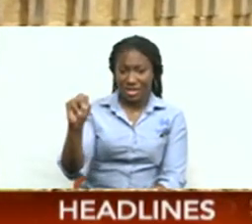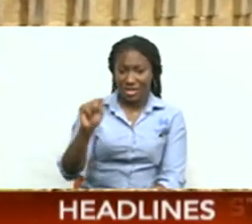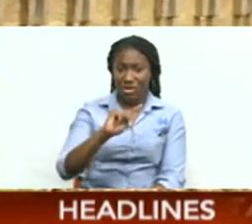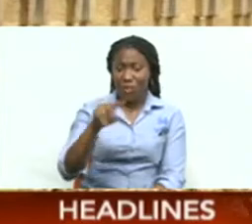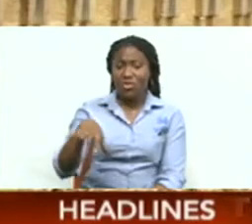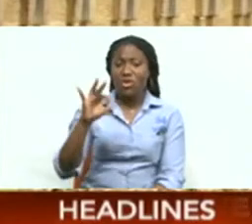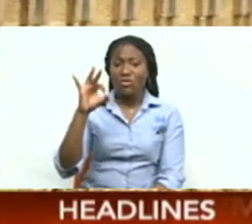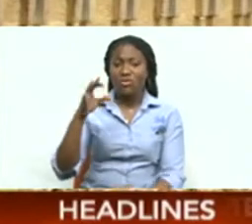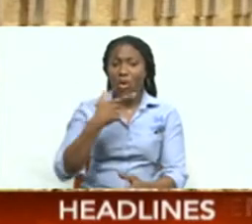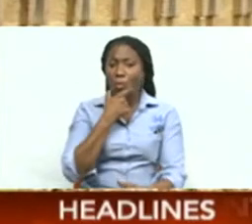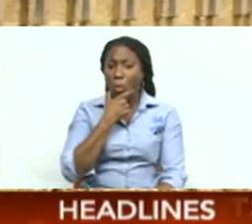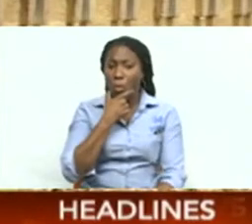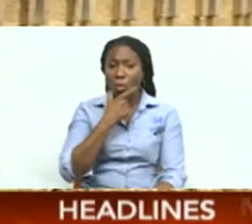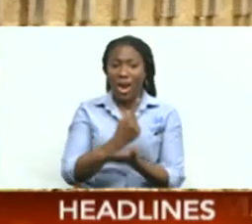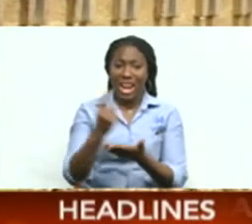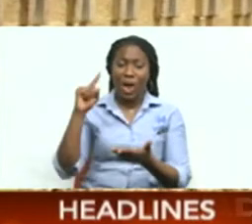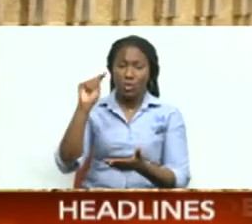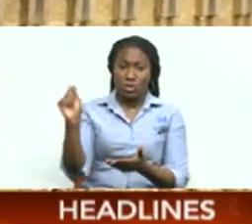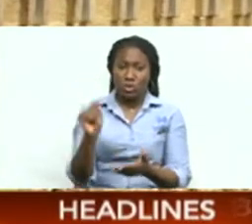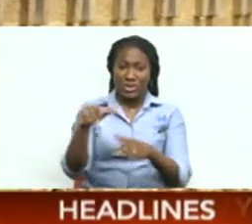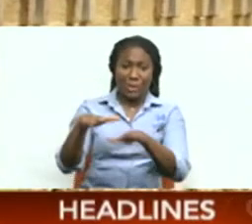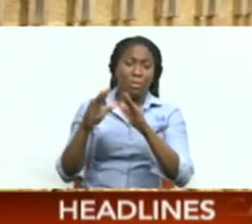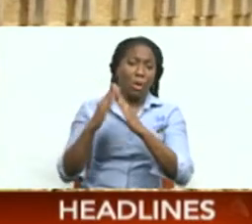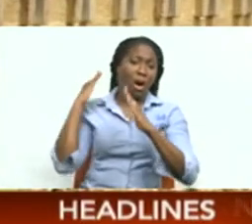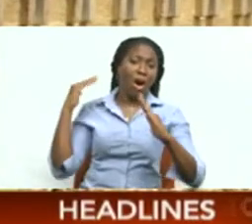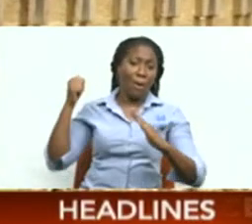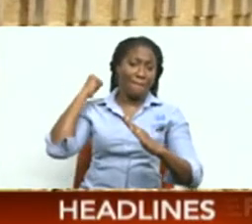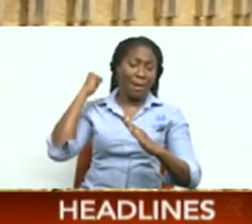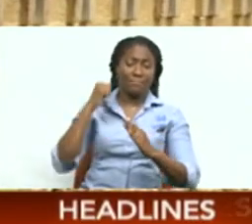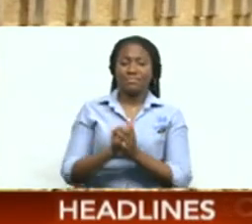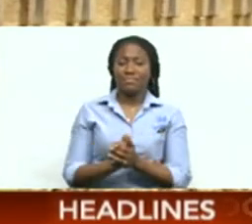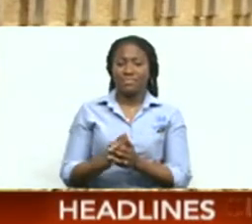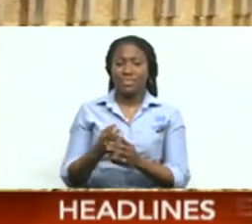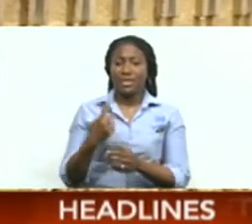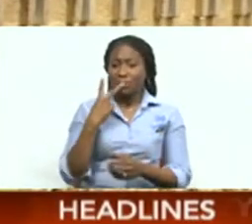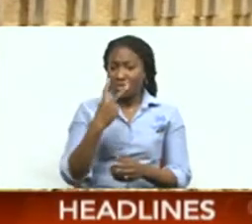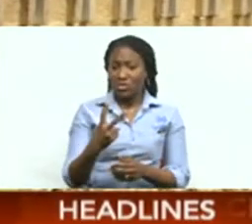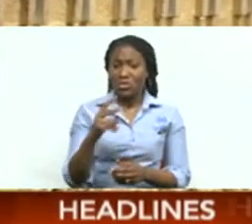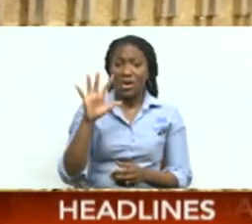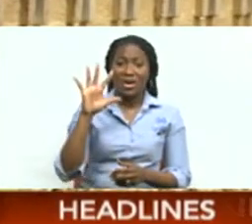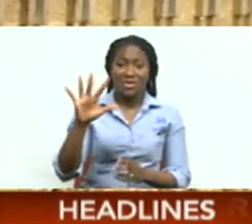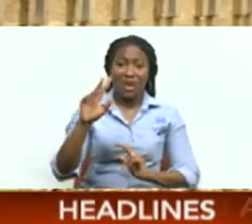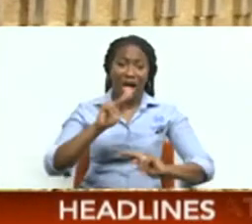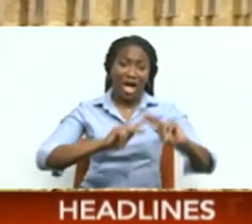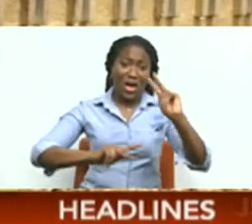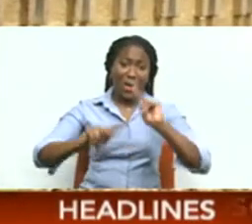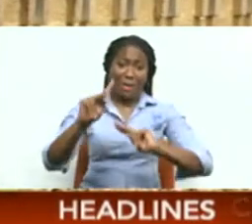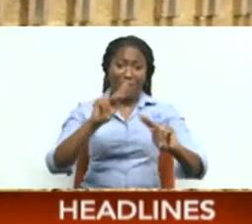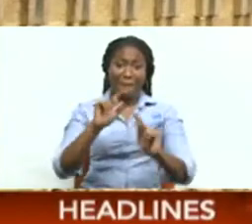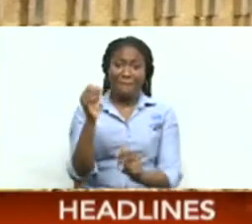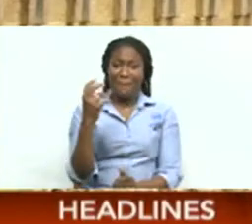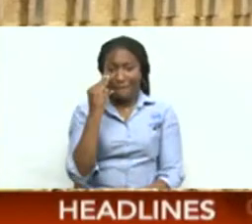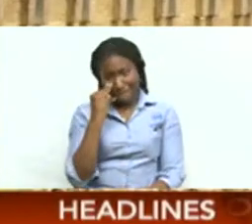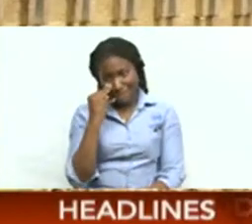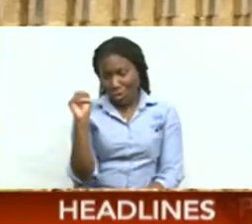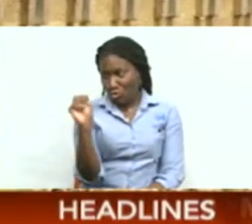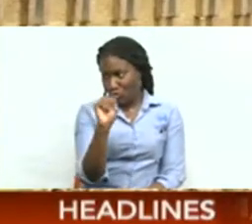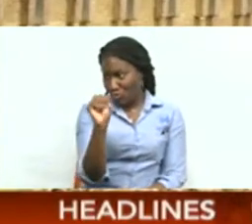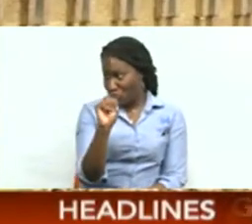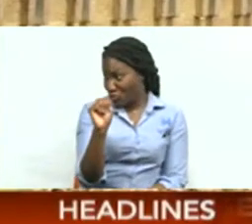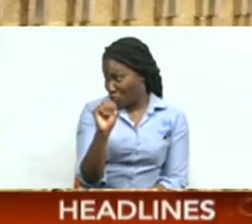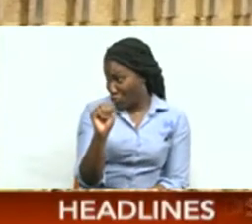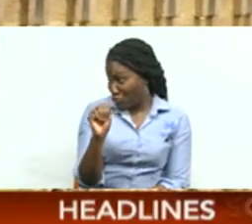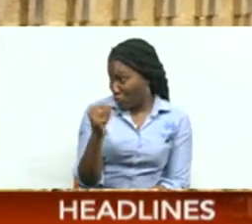was found last week, Tuesday. Since CNC3 has been here, we have seen at least five vehicles pass, slowed as they reach the house and